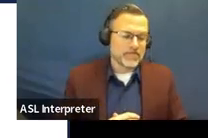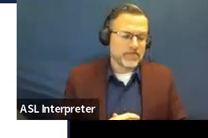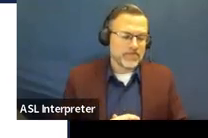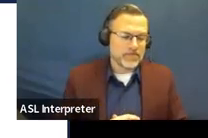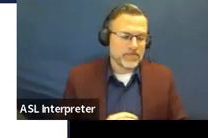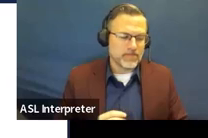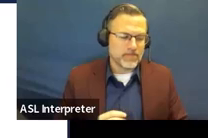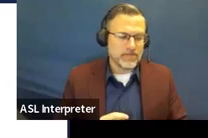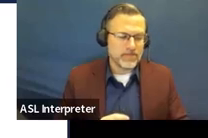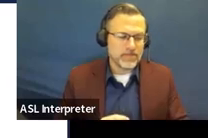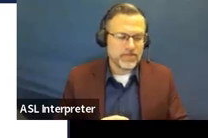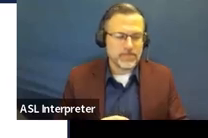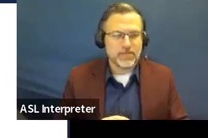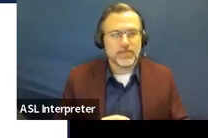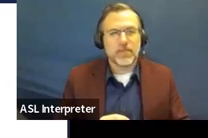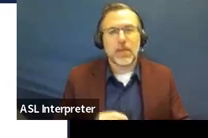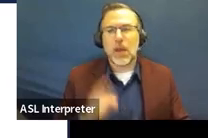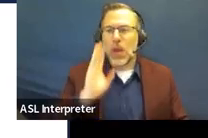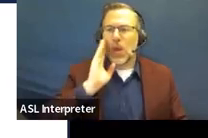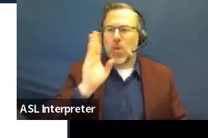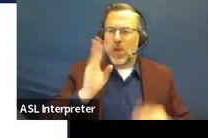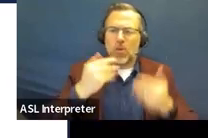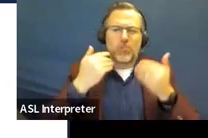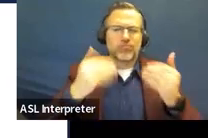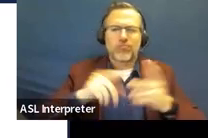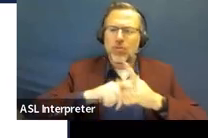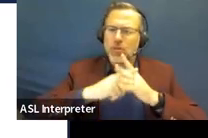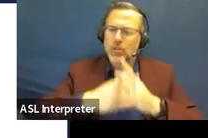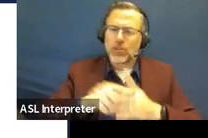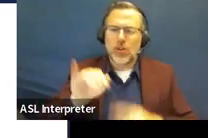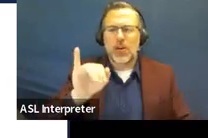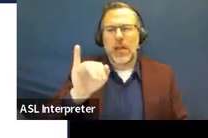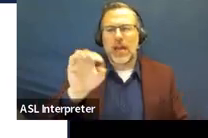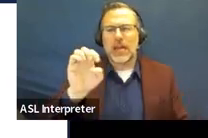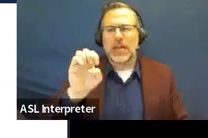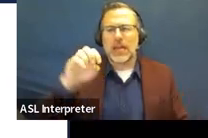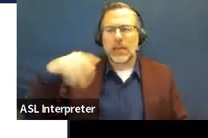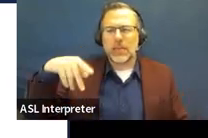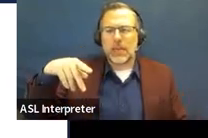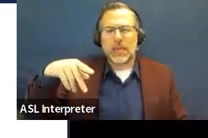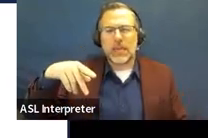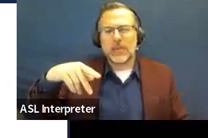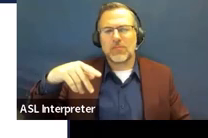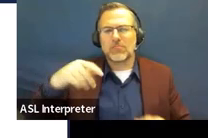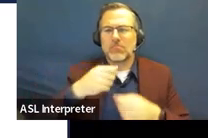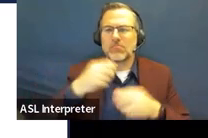So, we are going to dive right into the IEP decision-making process.